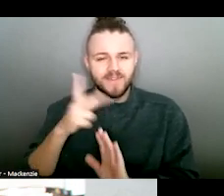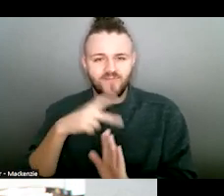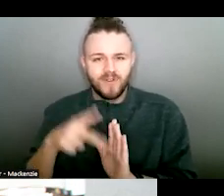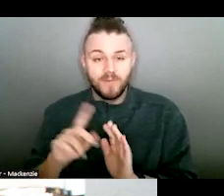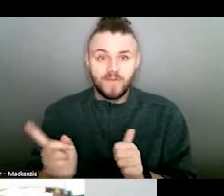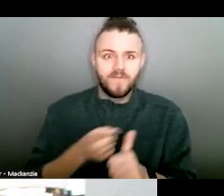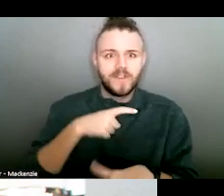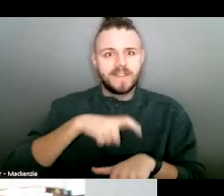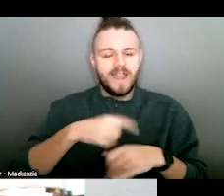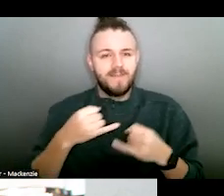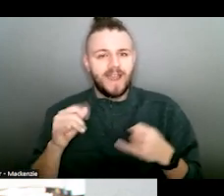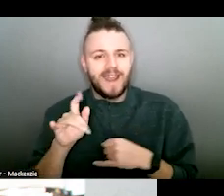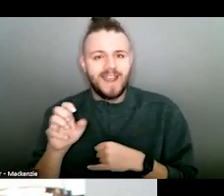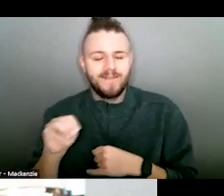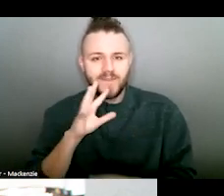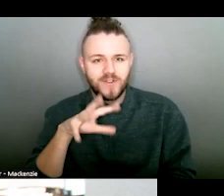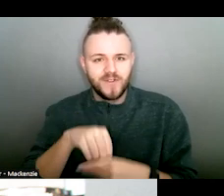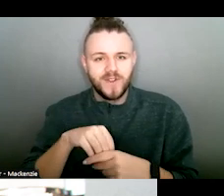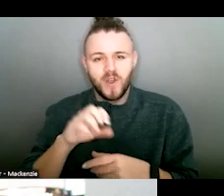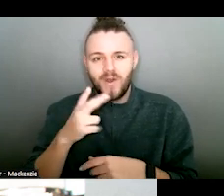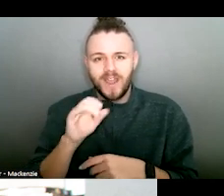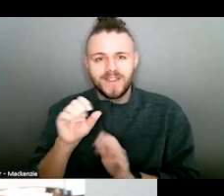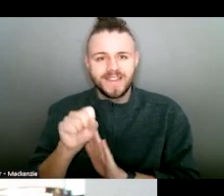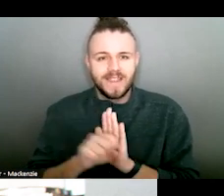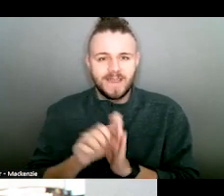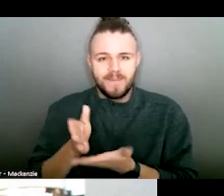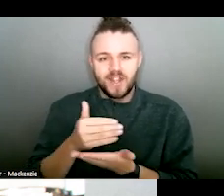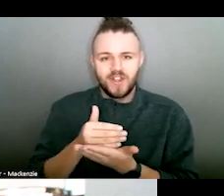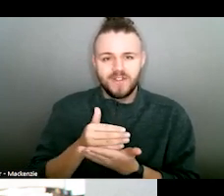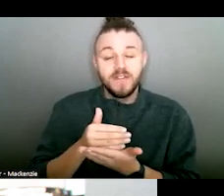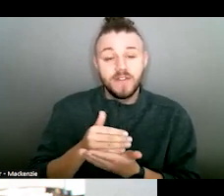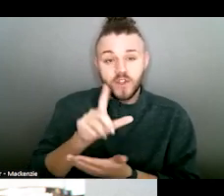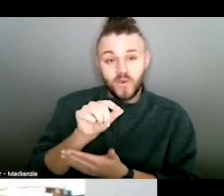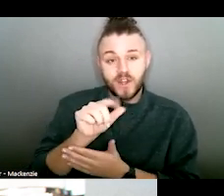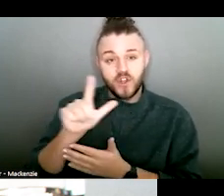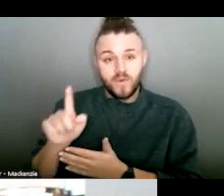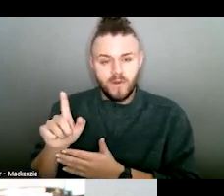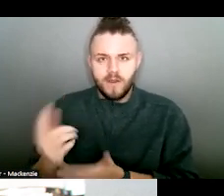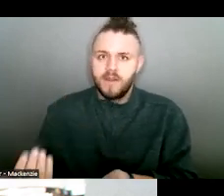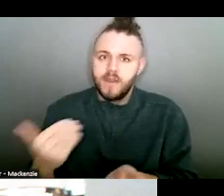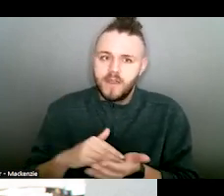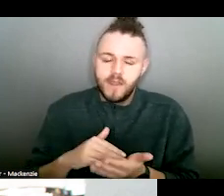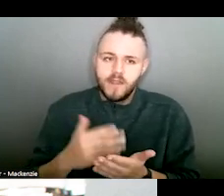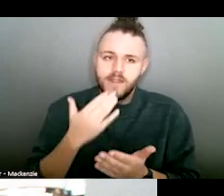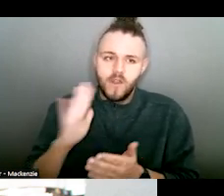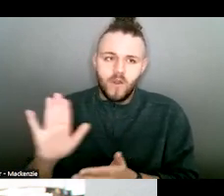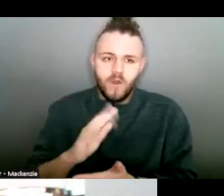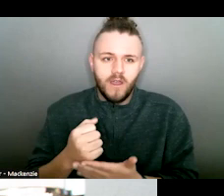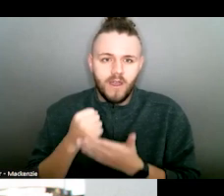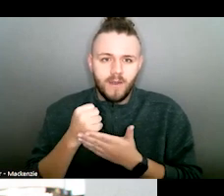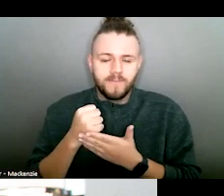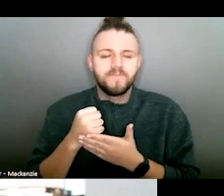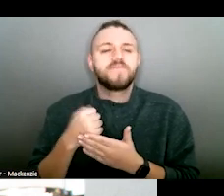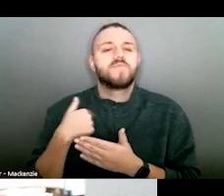first time a line item was included in Ohio's state budget. In 2021, again, with your help, we